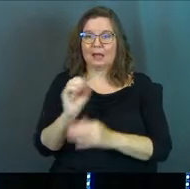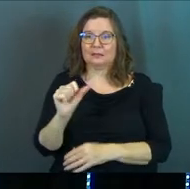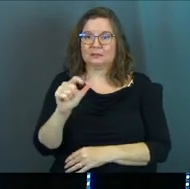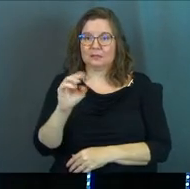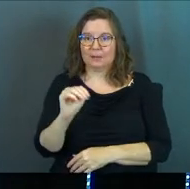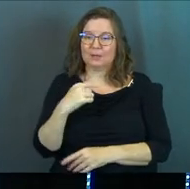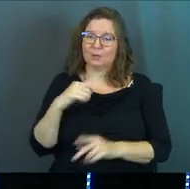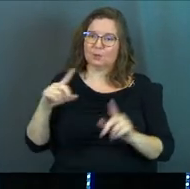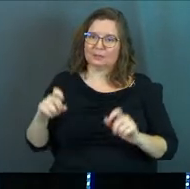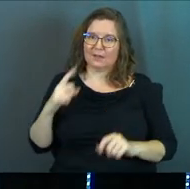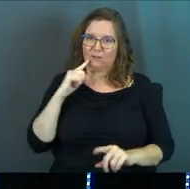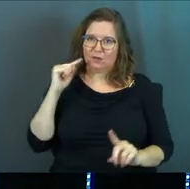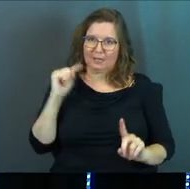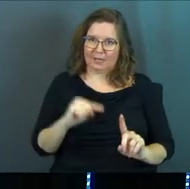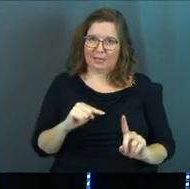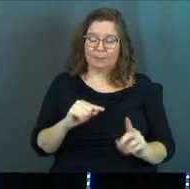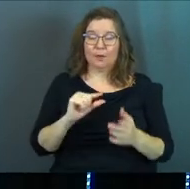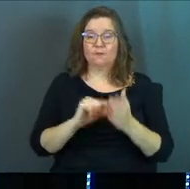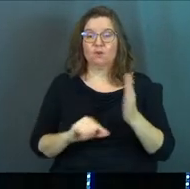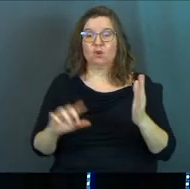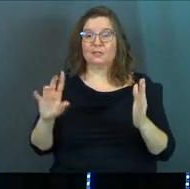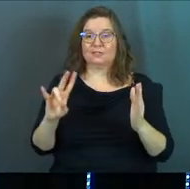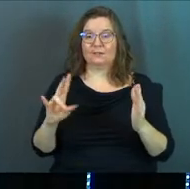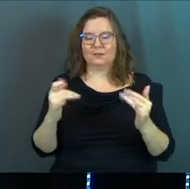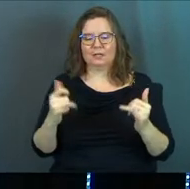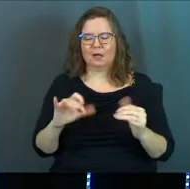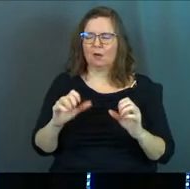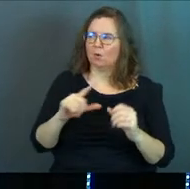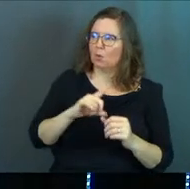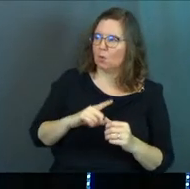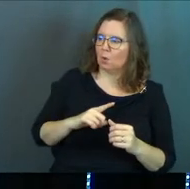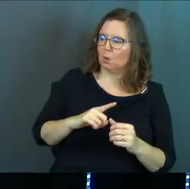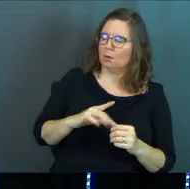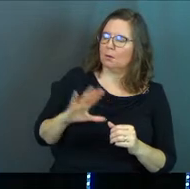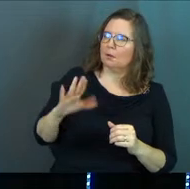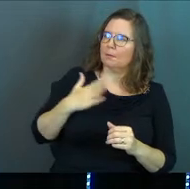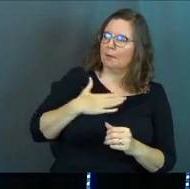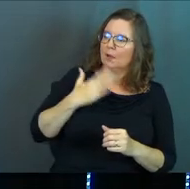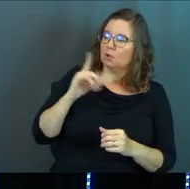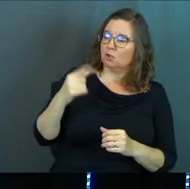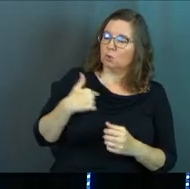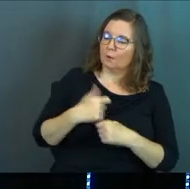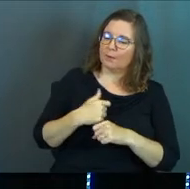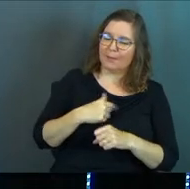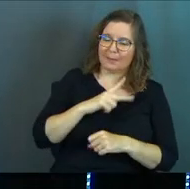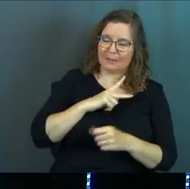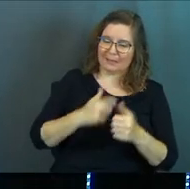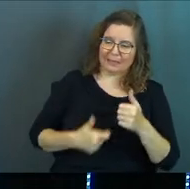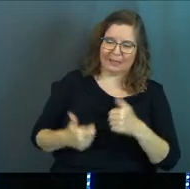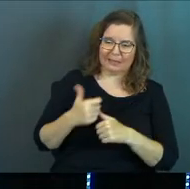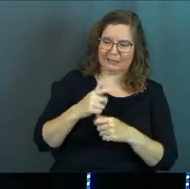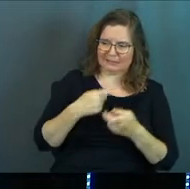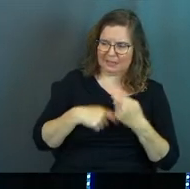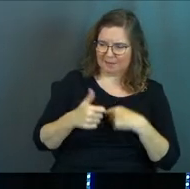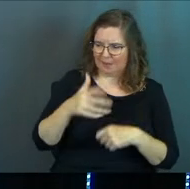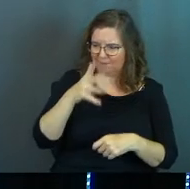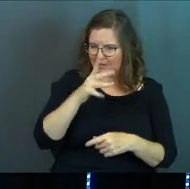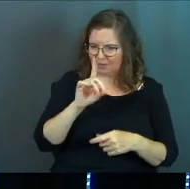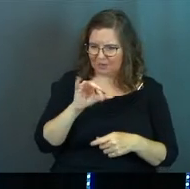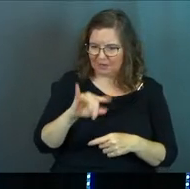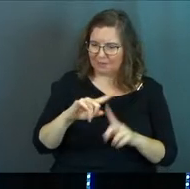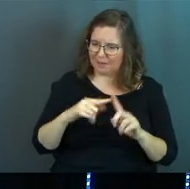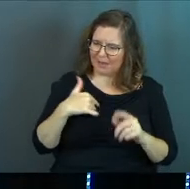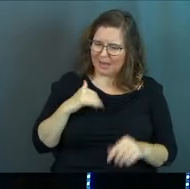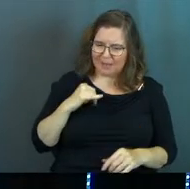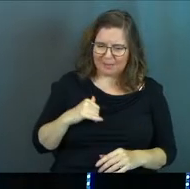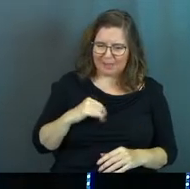Solomon and it was a test for him. Verse 7, Now, Lord my God, this is Solomon talking. You have made me king instead of my father David, but